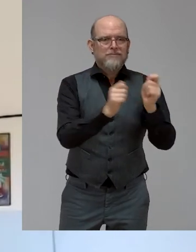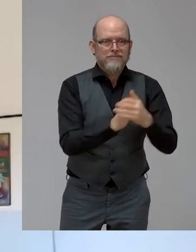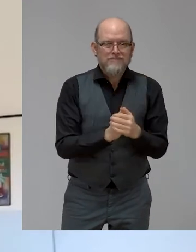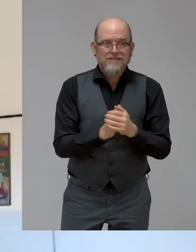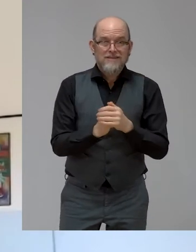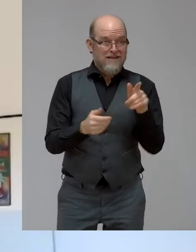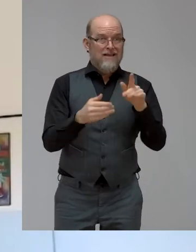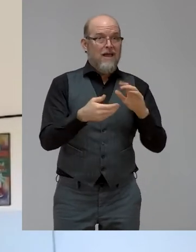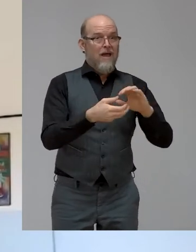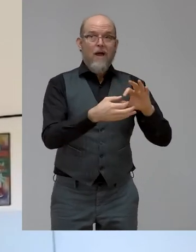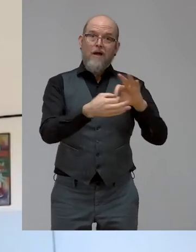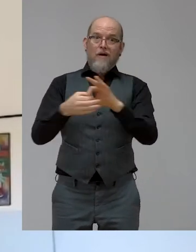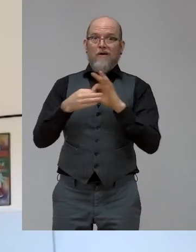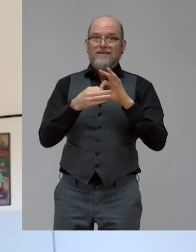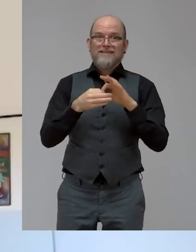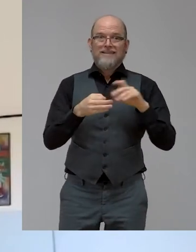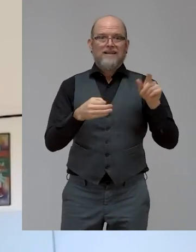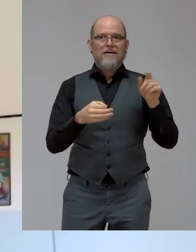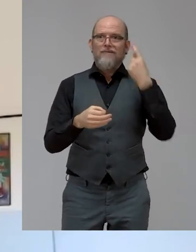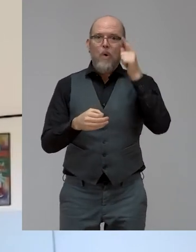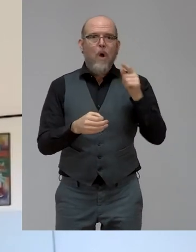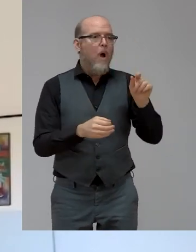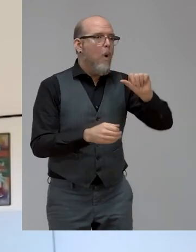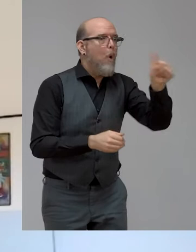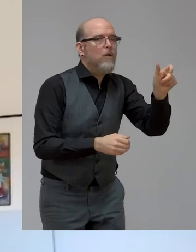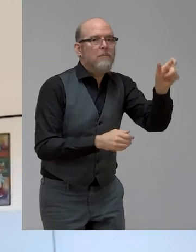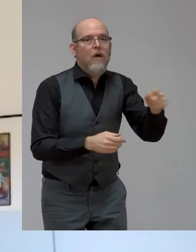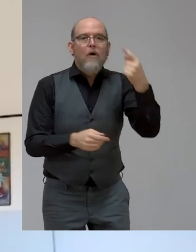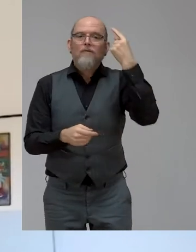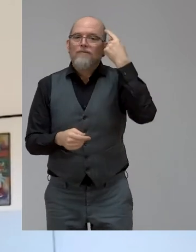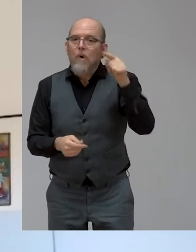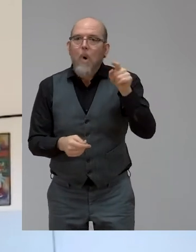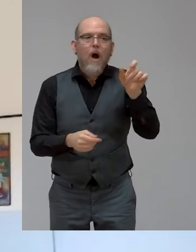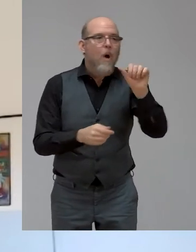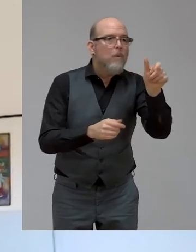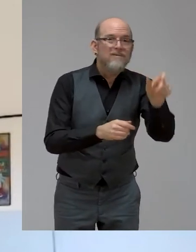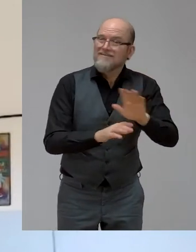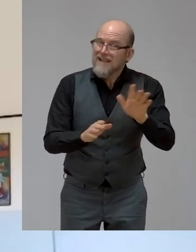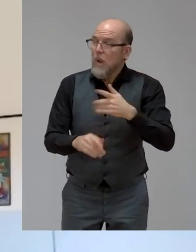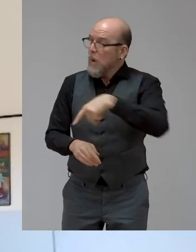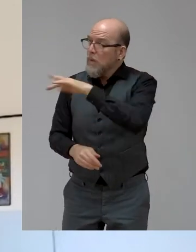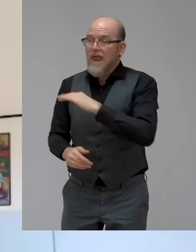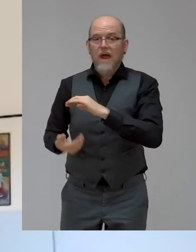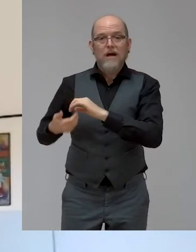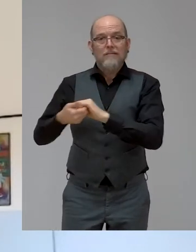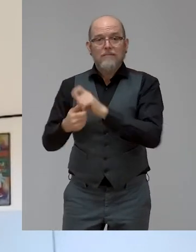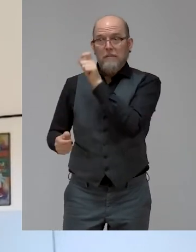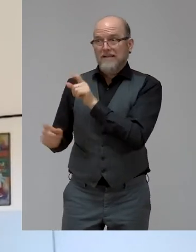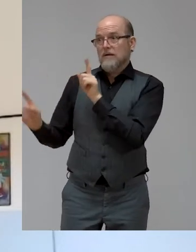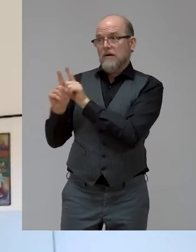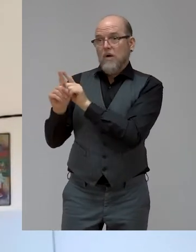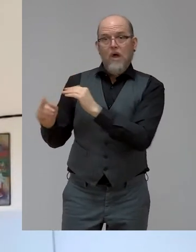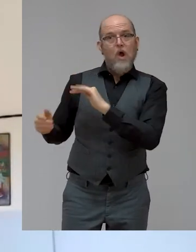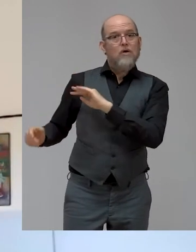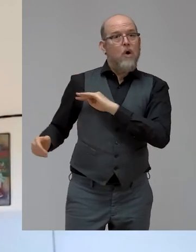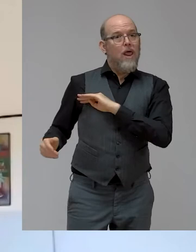other, as Rama says, but where we start thinking about our colleagues, our friends, our loved ones. You know, when you think about whether something